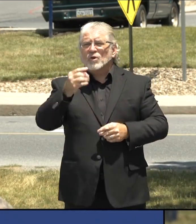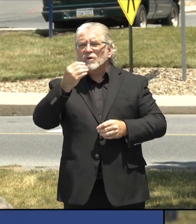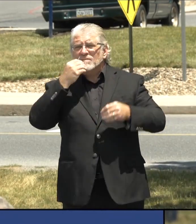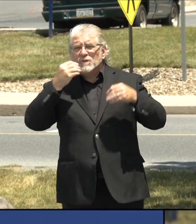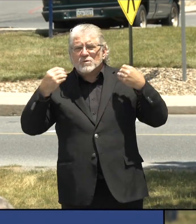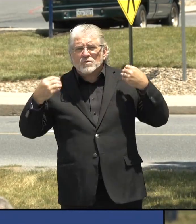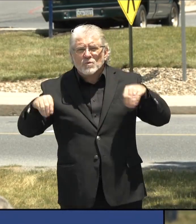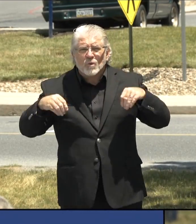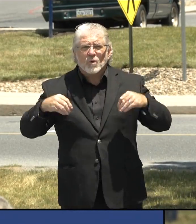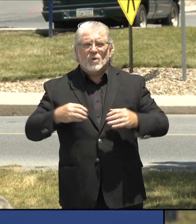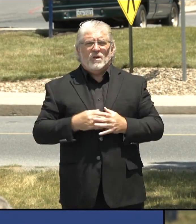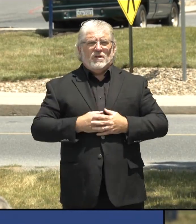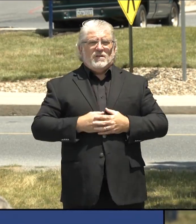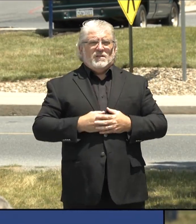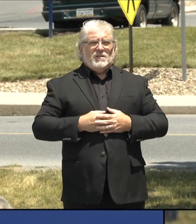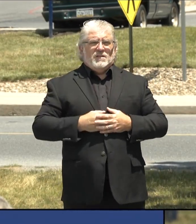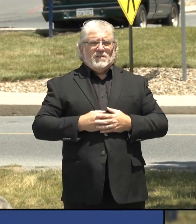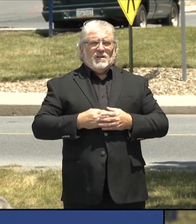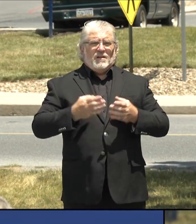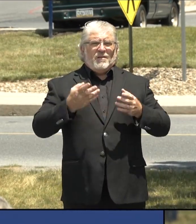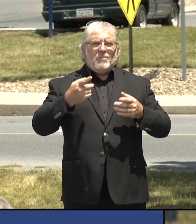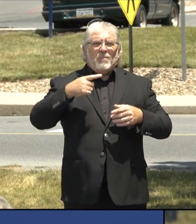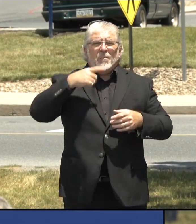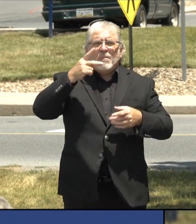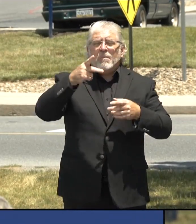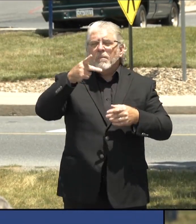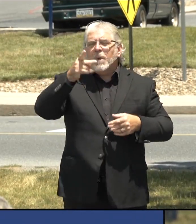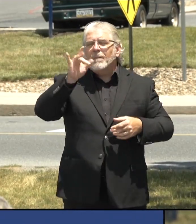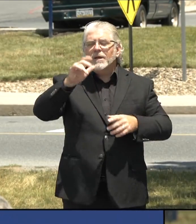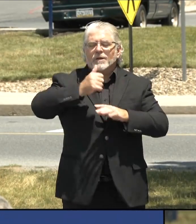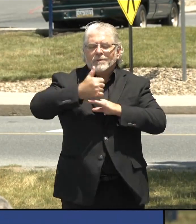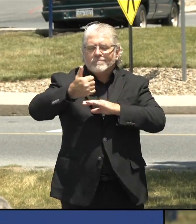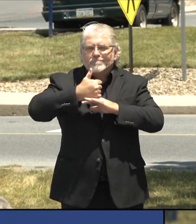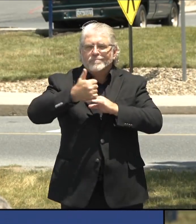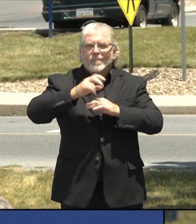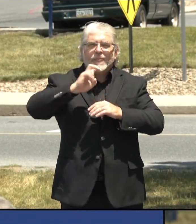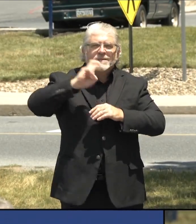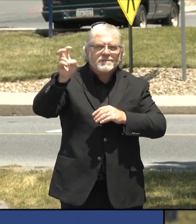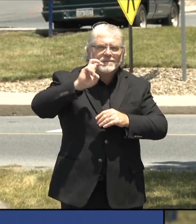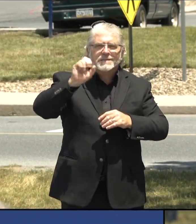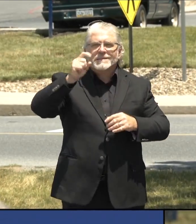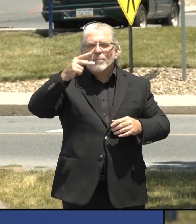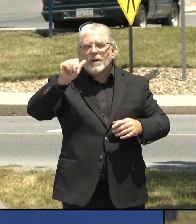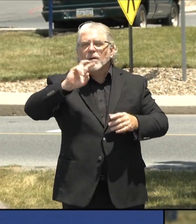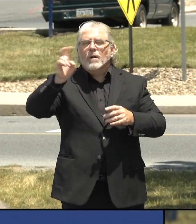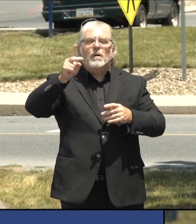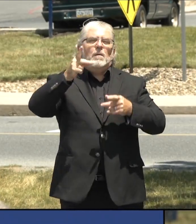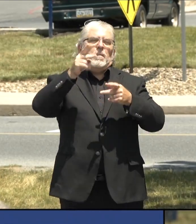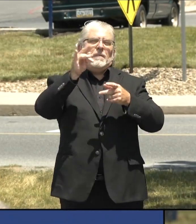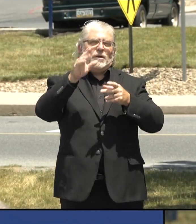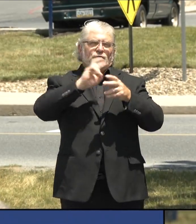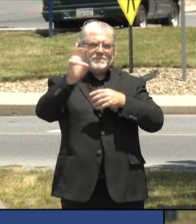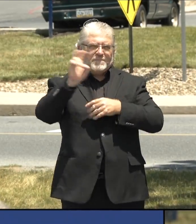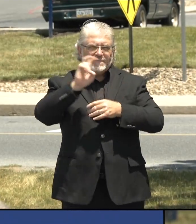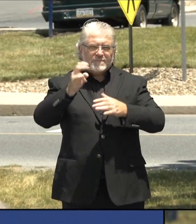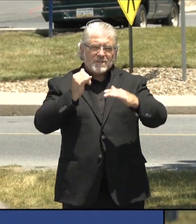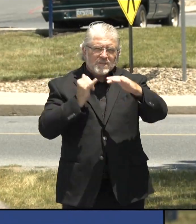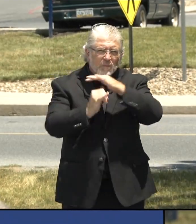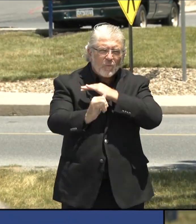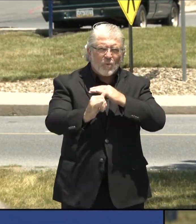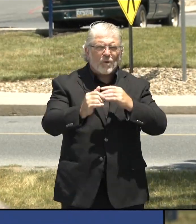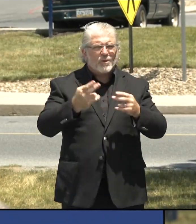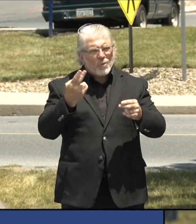riding public transportation, that is a sign that to the whole community that we are in this together.